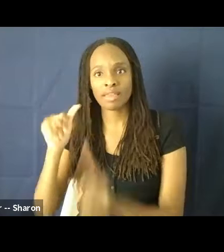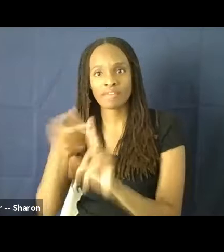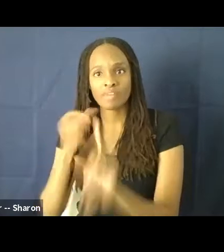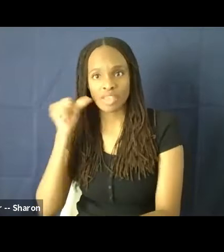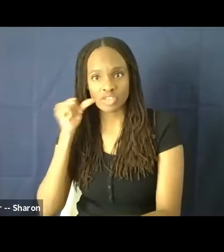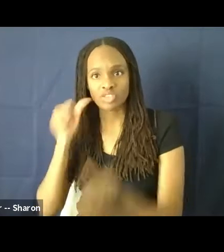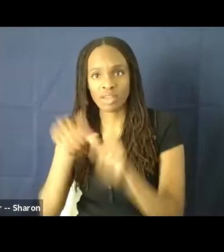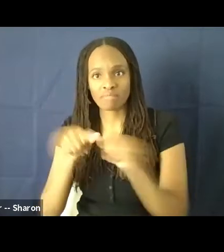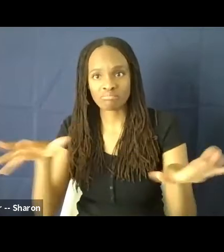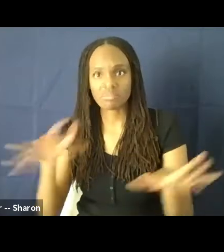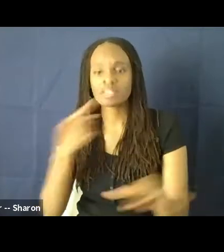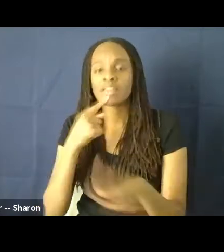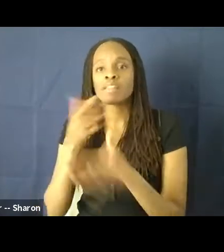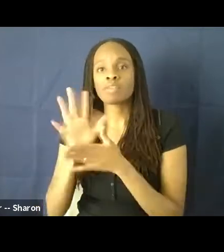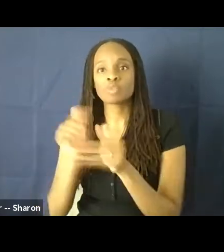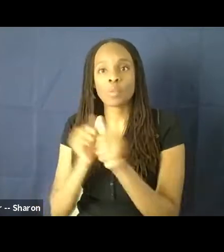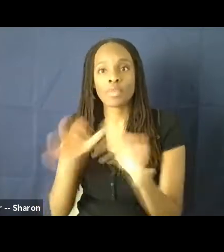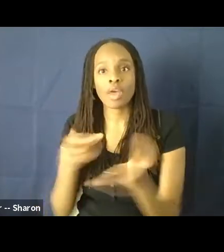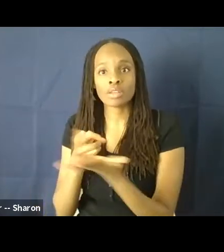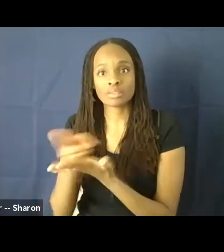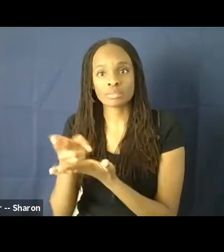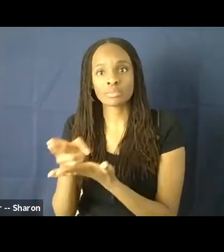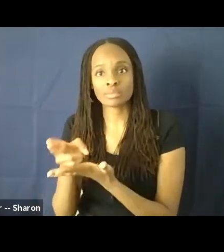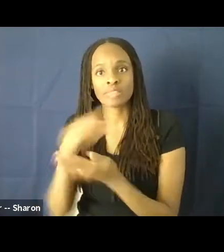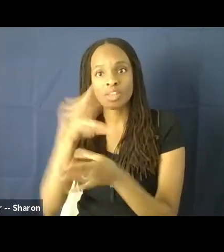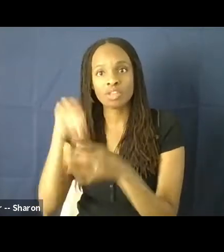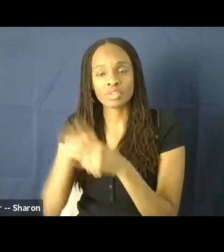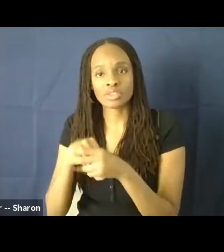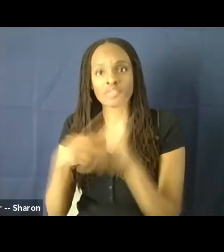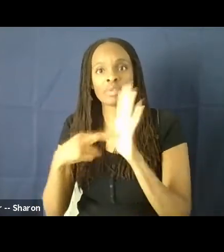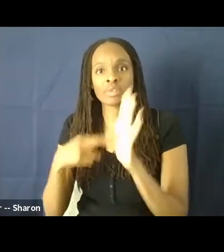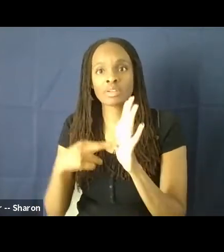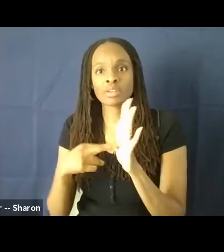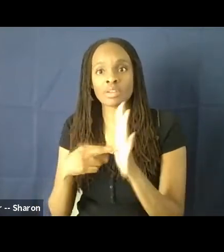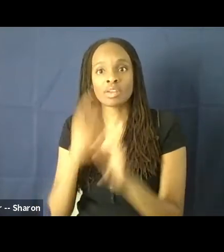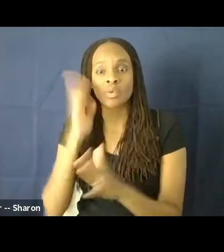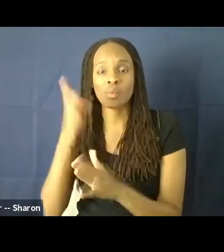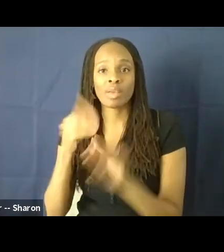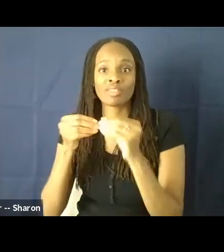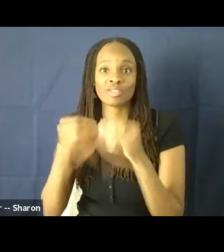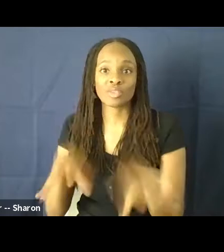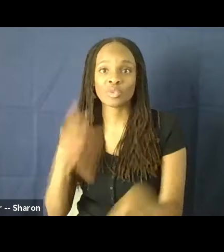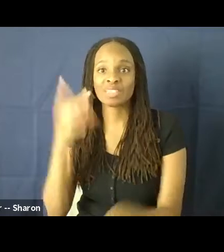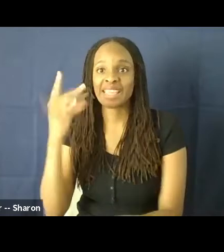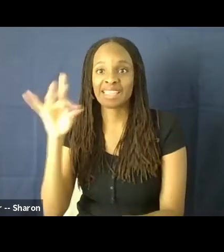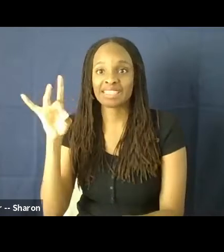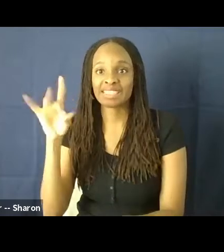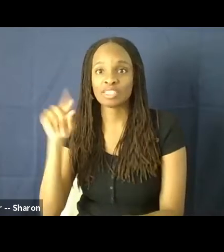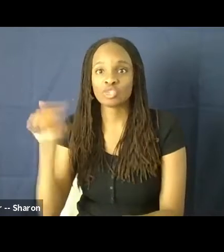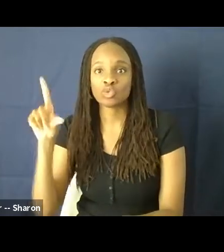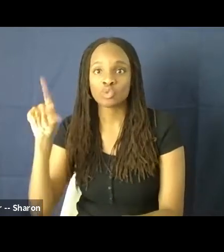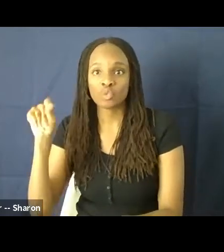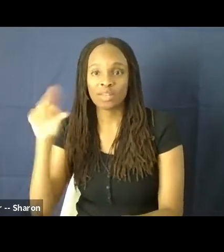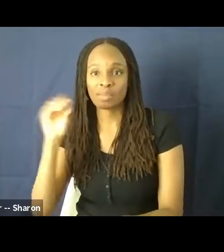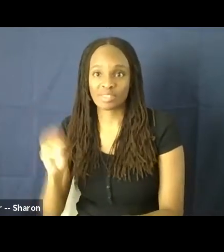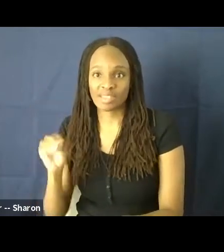films without authentic, inclusive representation are estimated to lose 18 to 20% of their budgets in box